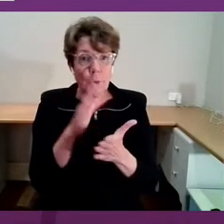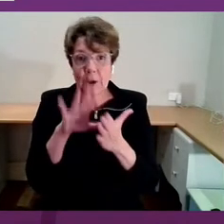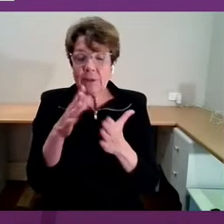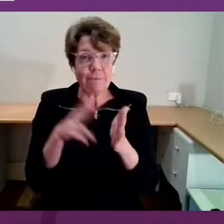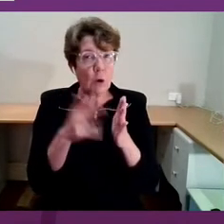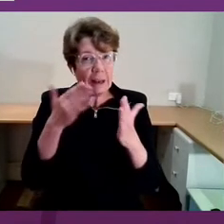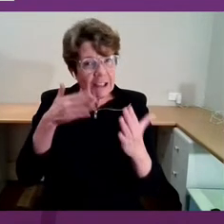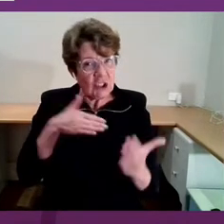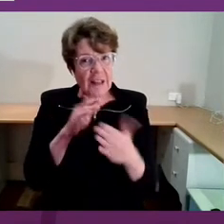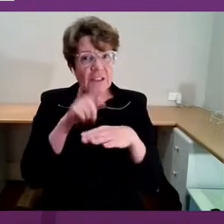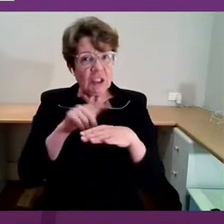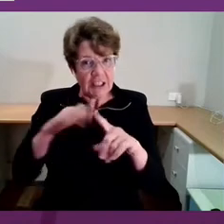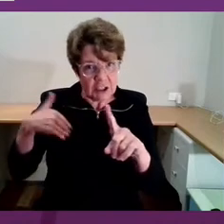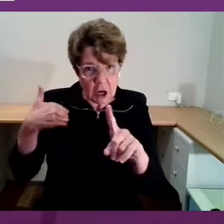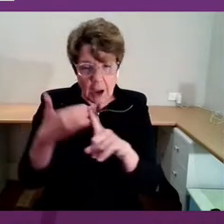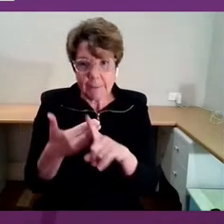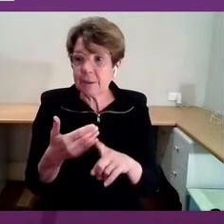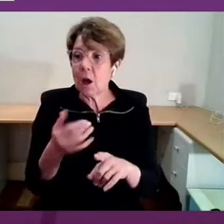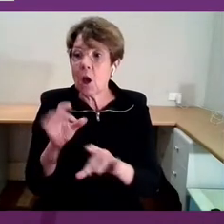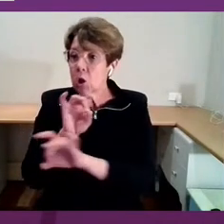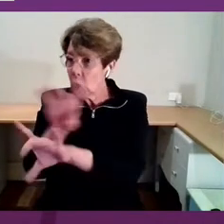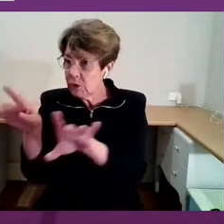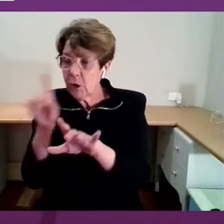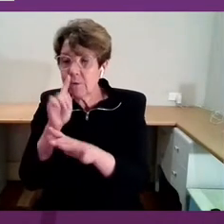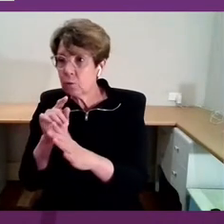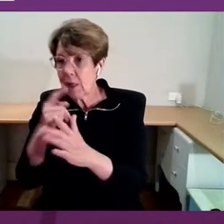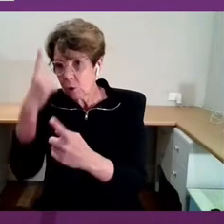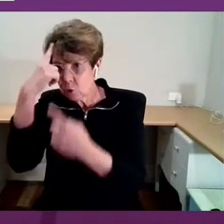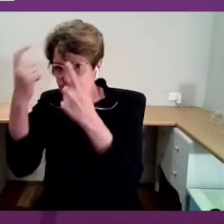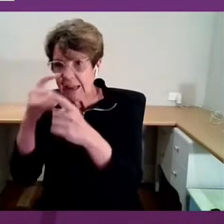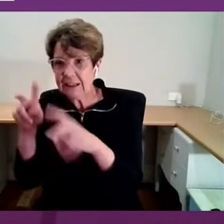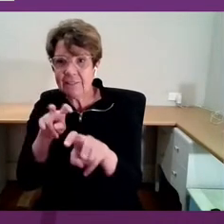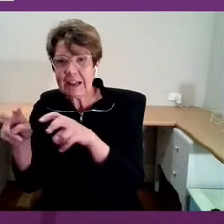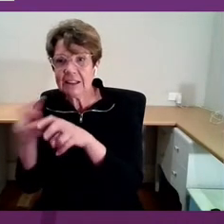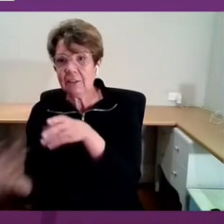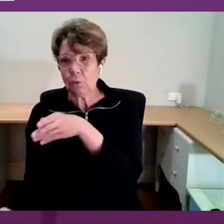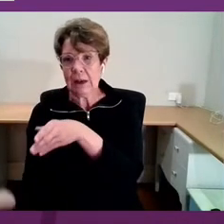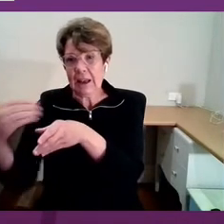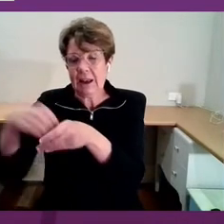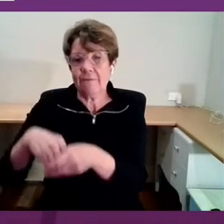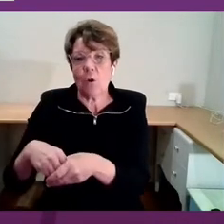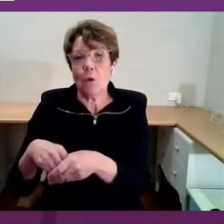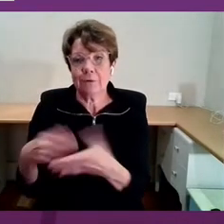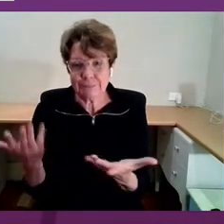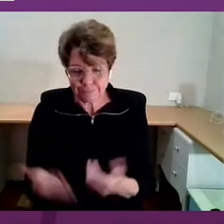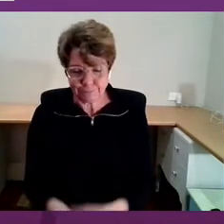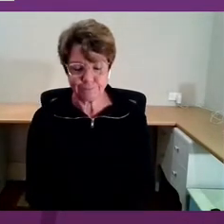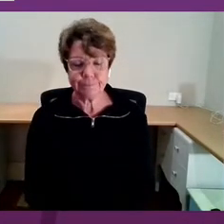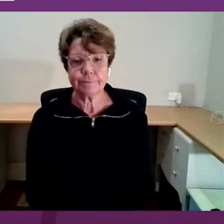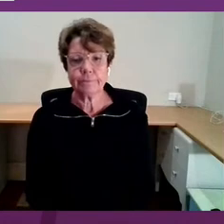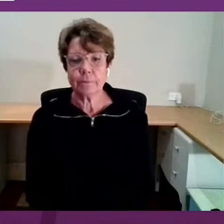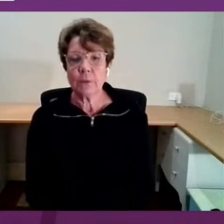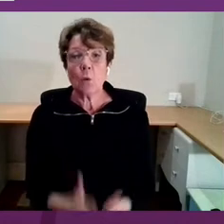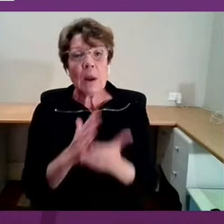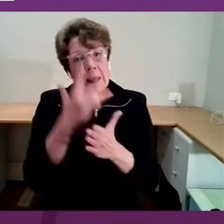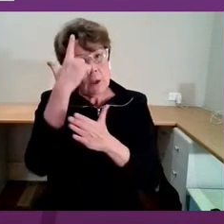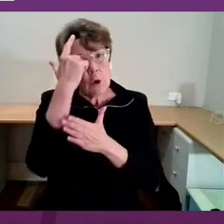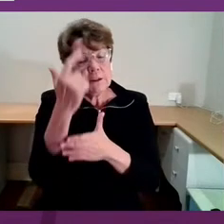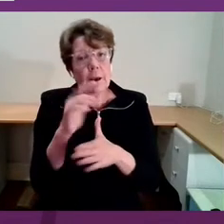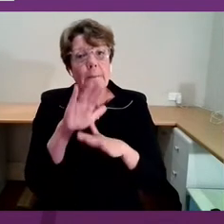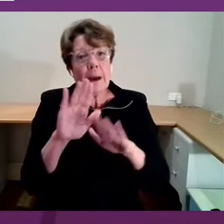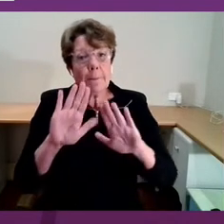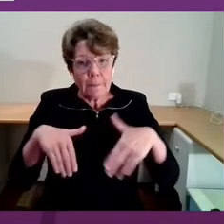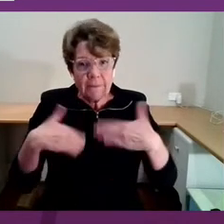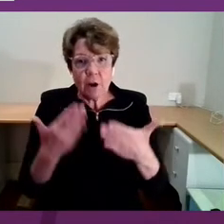You, with your creative ability, will harness that so well, I believe. So the concept is very much about providing real choice